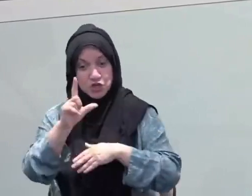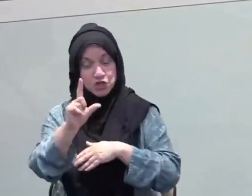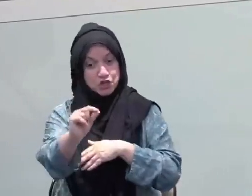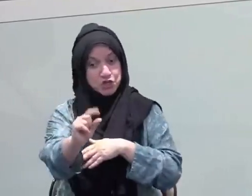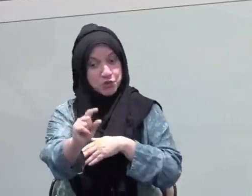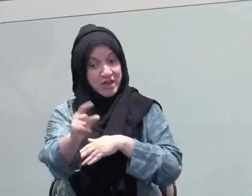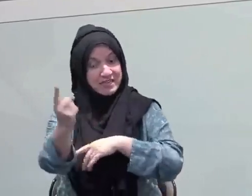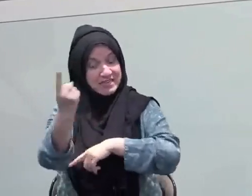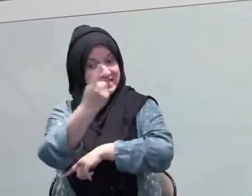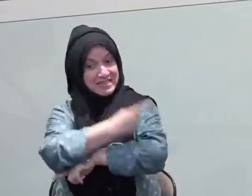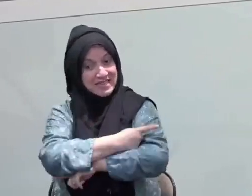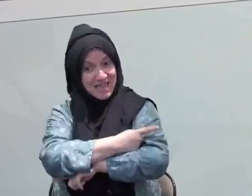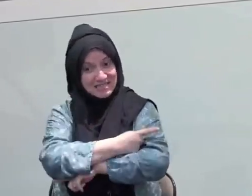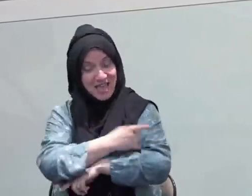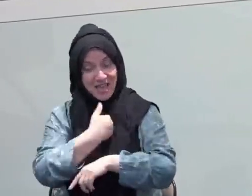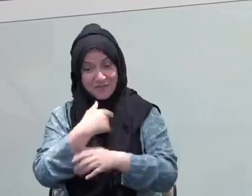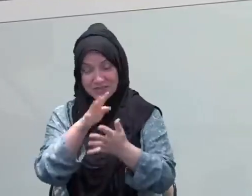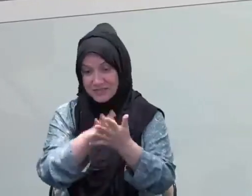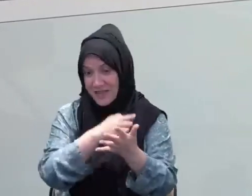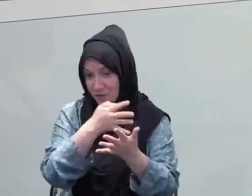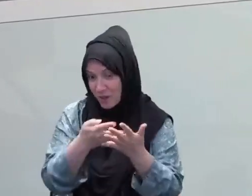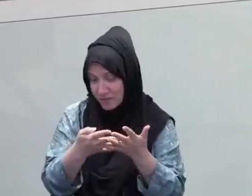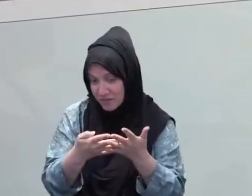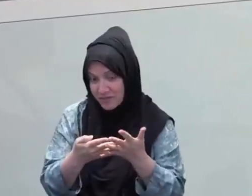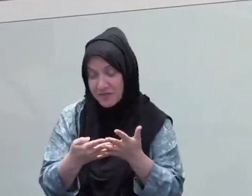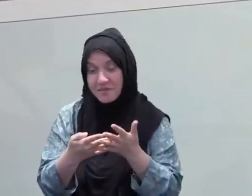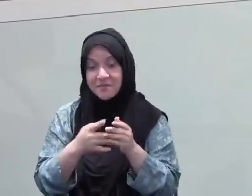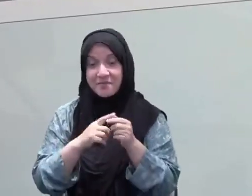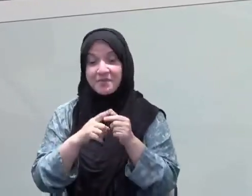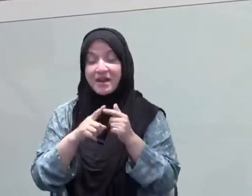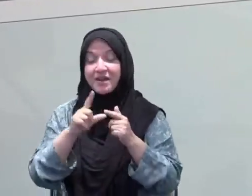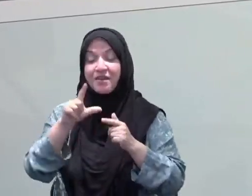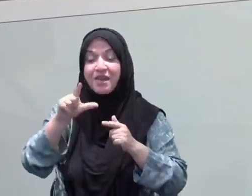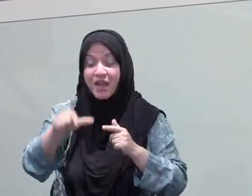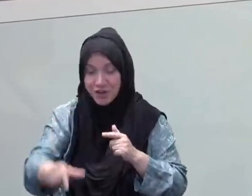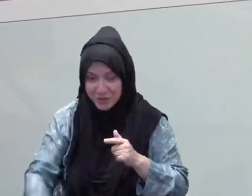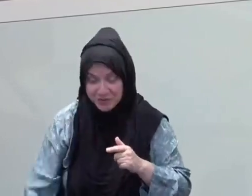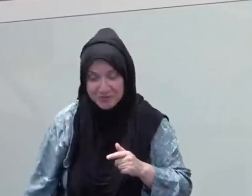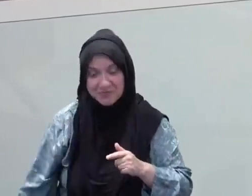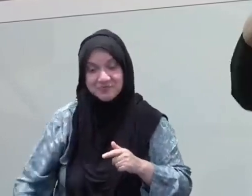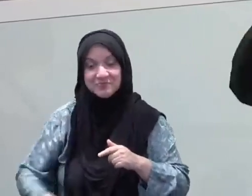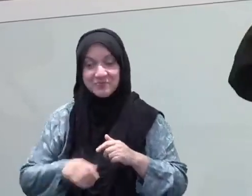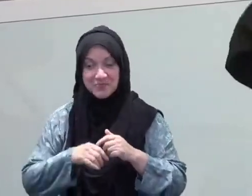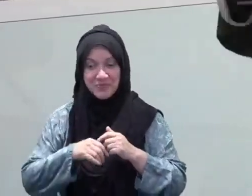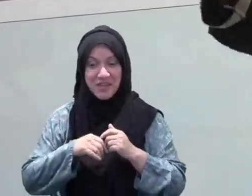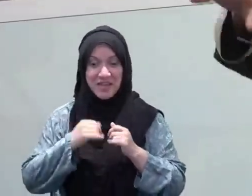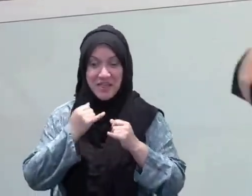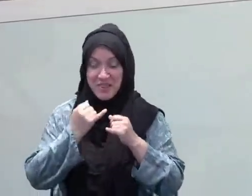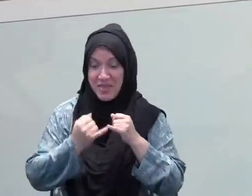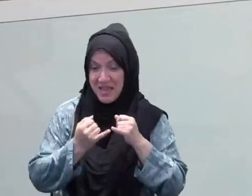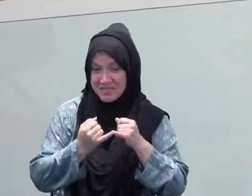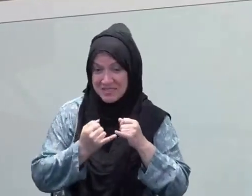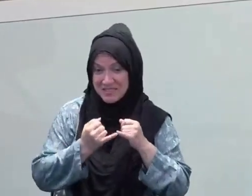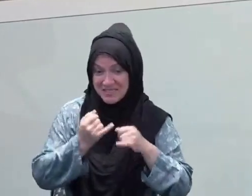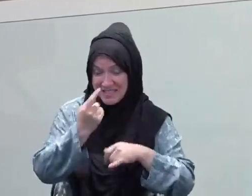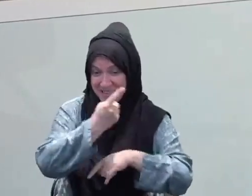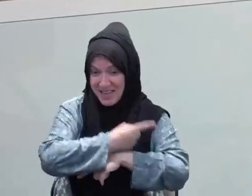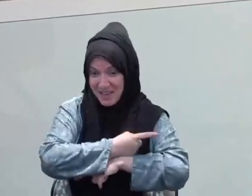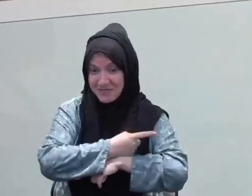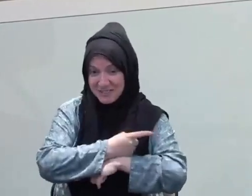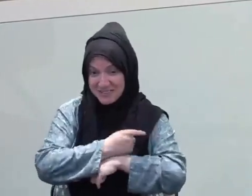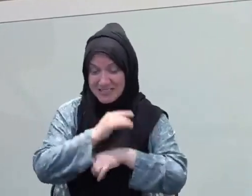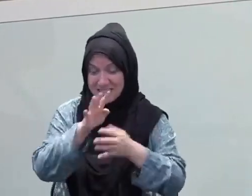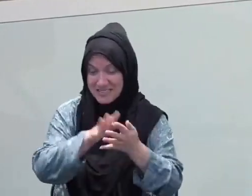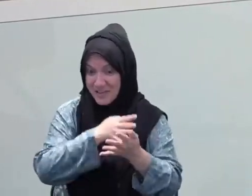And that's something that's very profound. And so those that used to do a khatm of Quran on a daily basis, and I know that already puts Ramadan out of reach for some